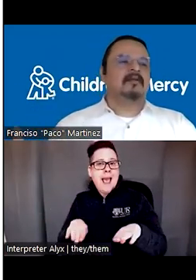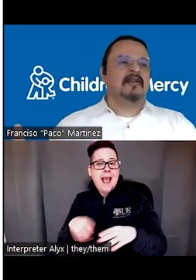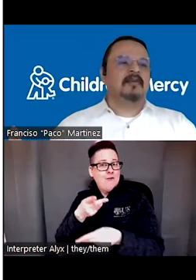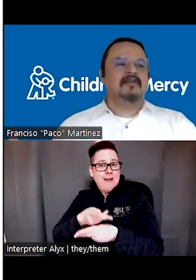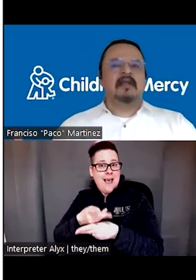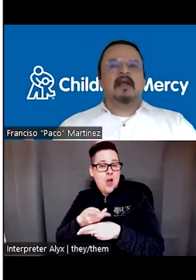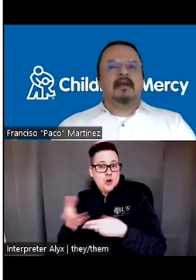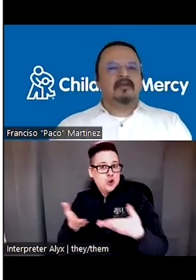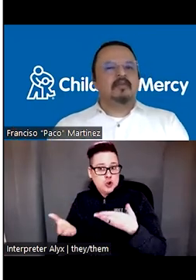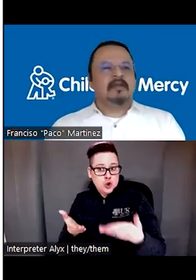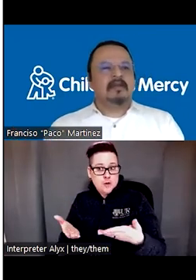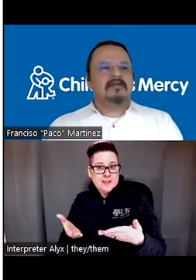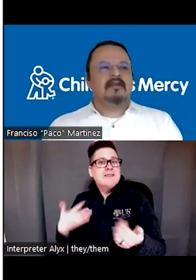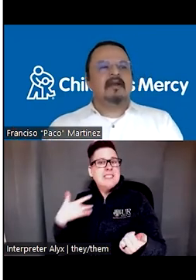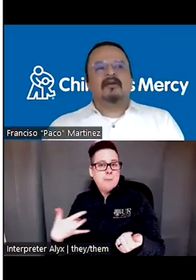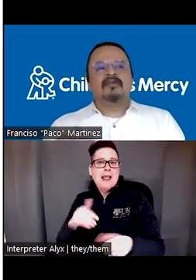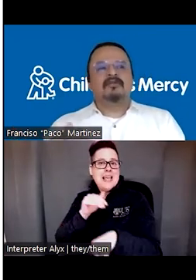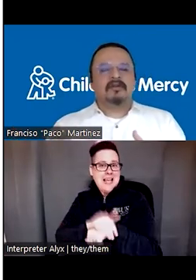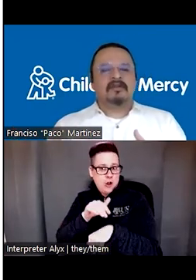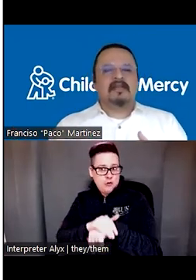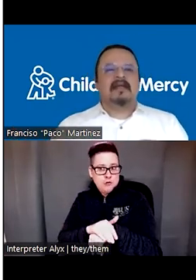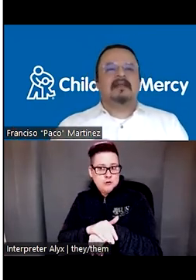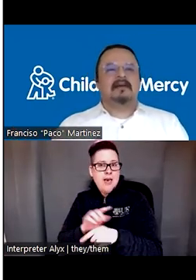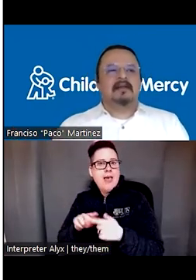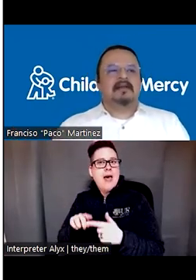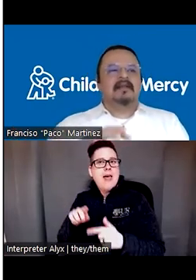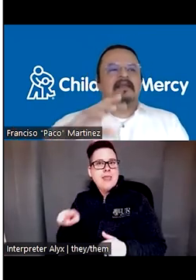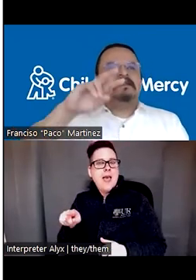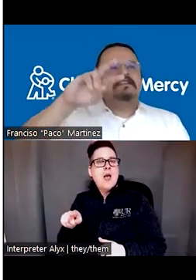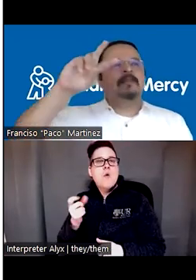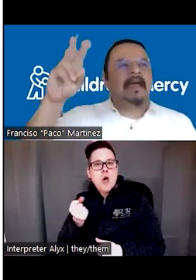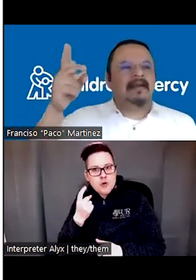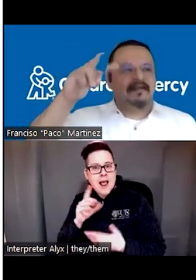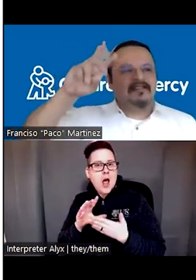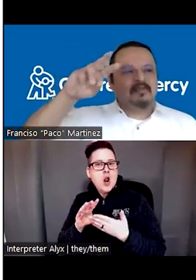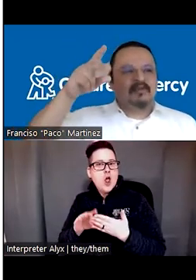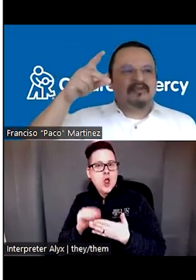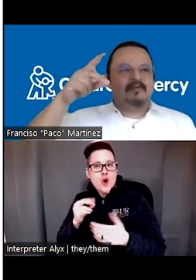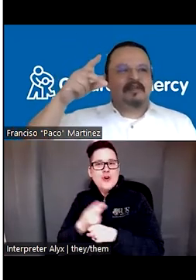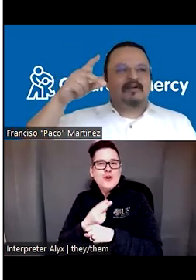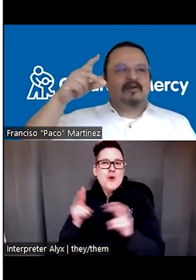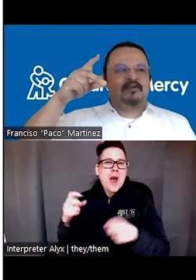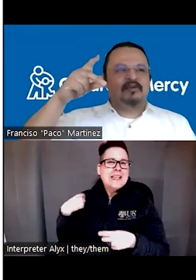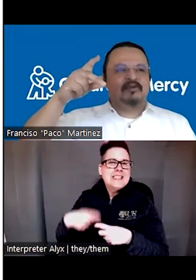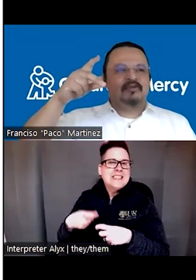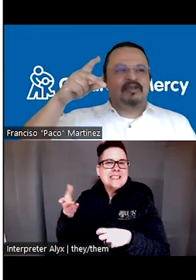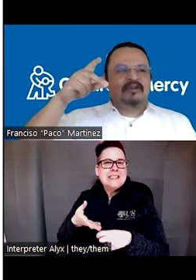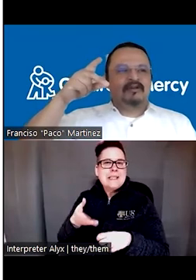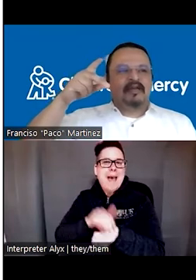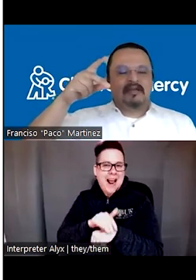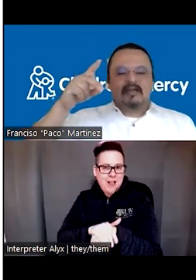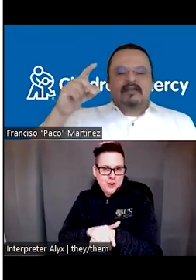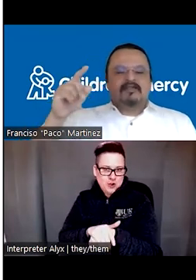services are going to be in English. And they're going to understand and learn it in Spanish because that's what they're going to use.